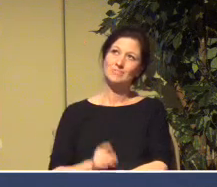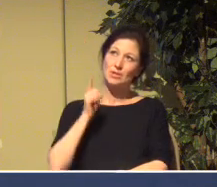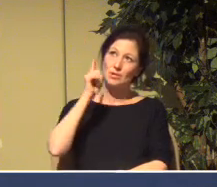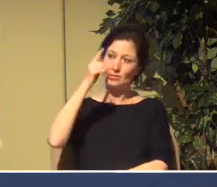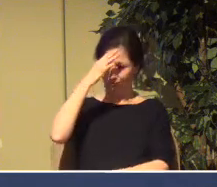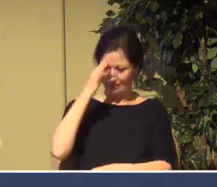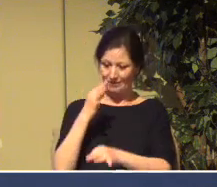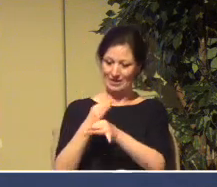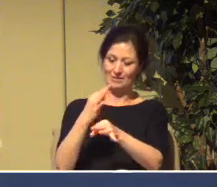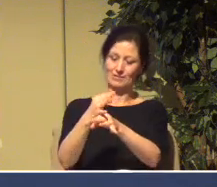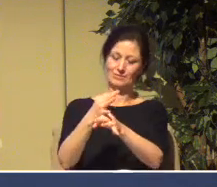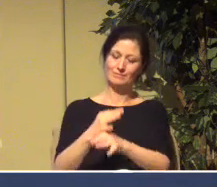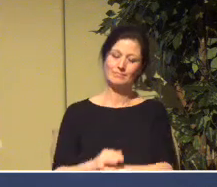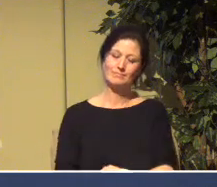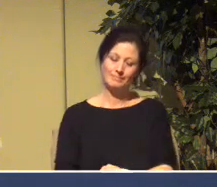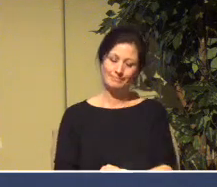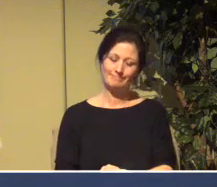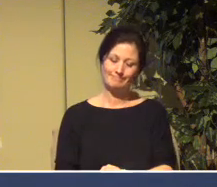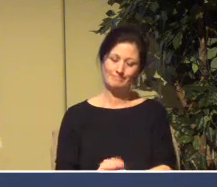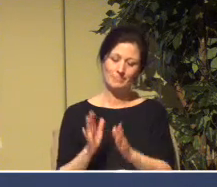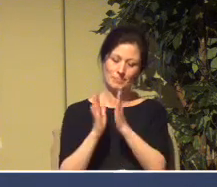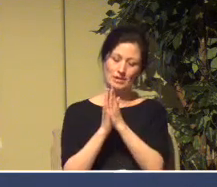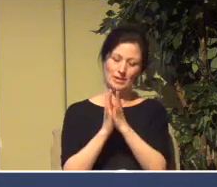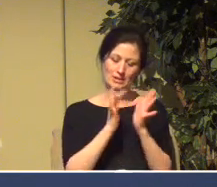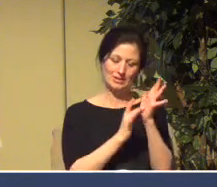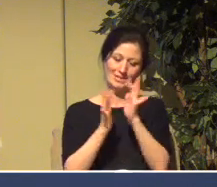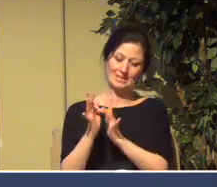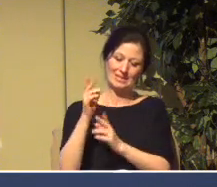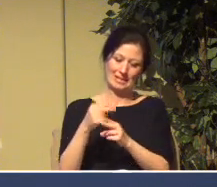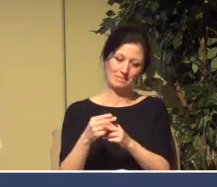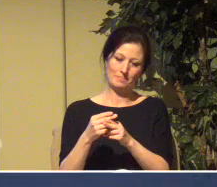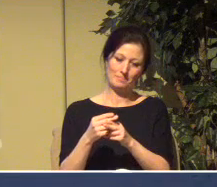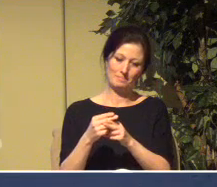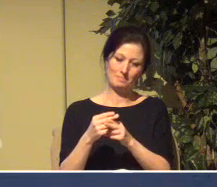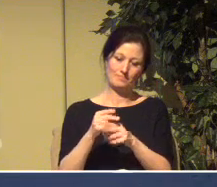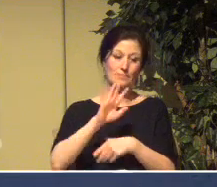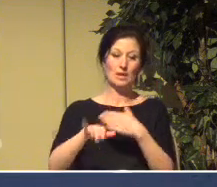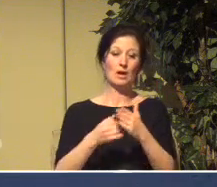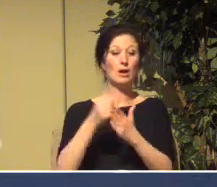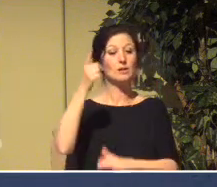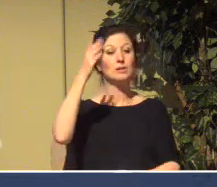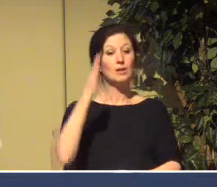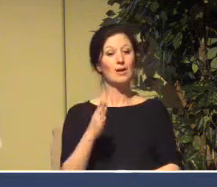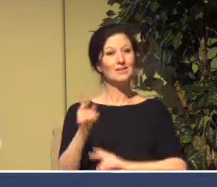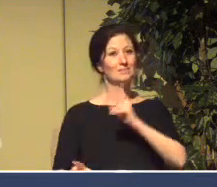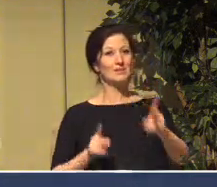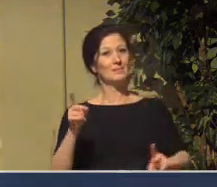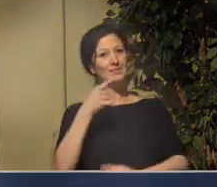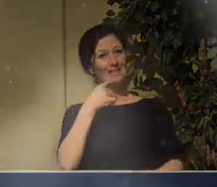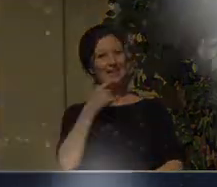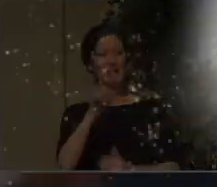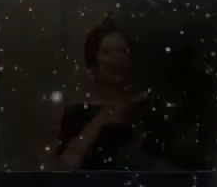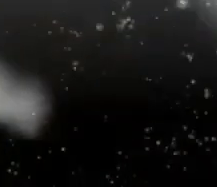and all God's people said amen and amen.